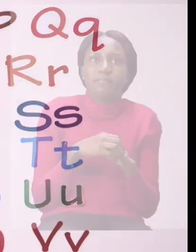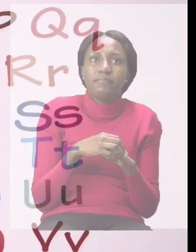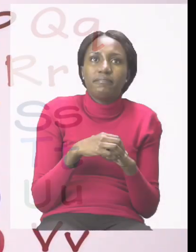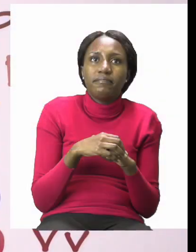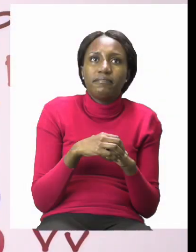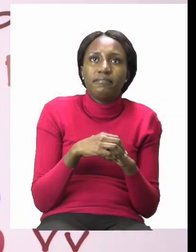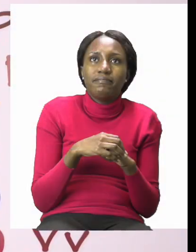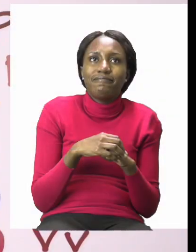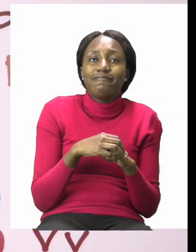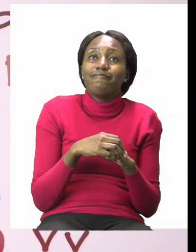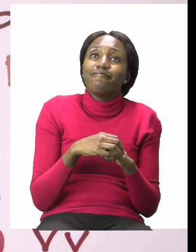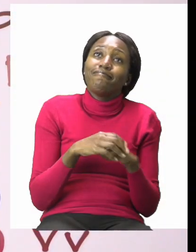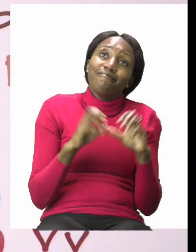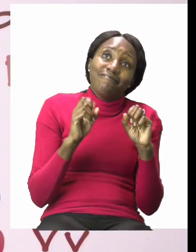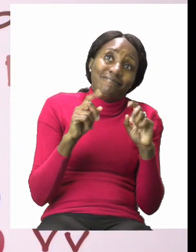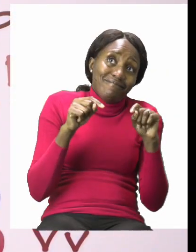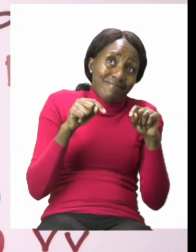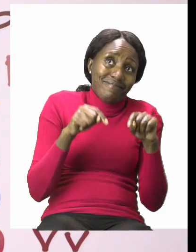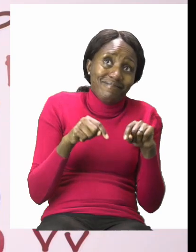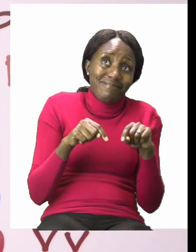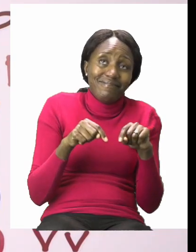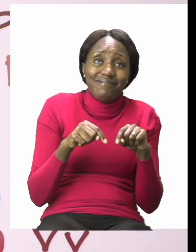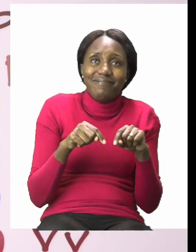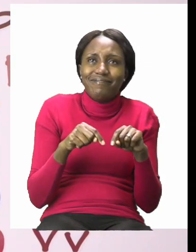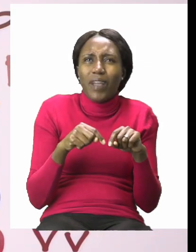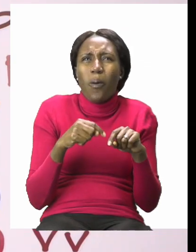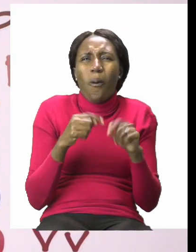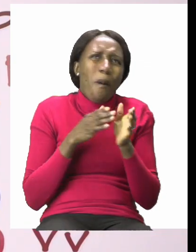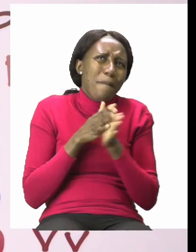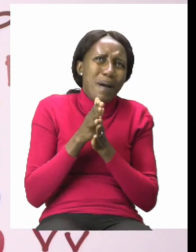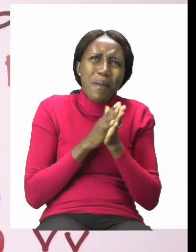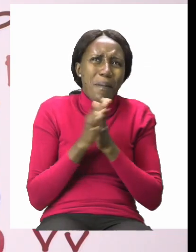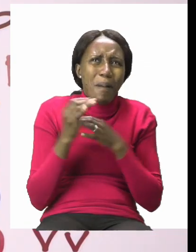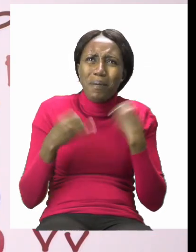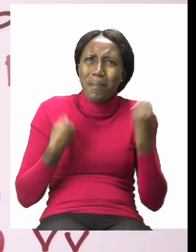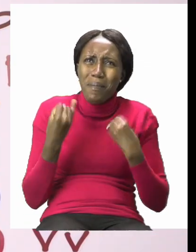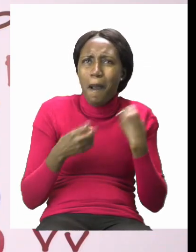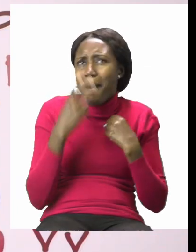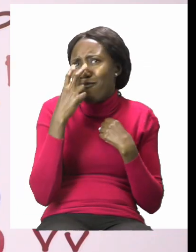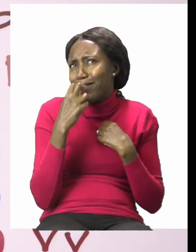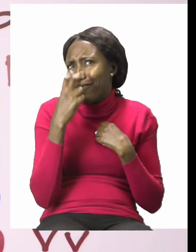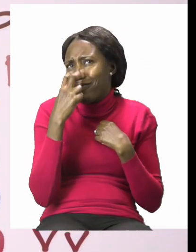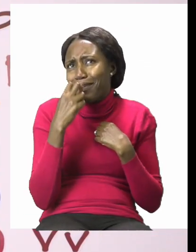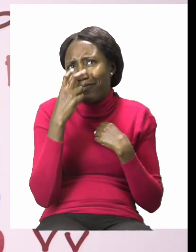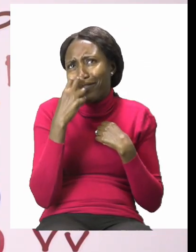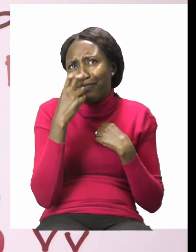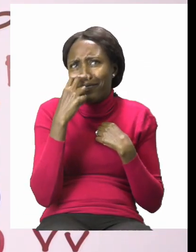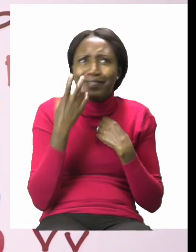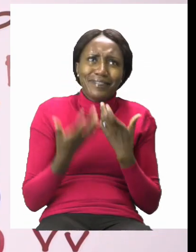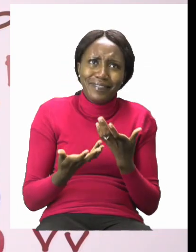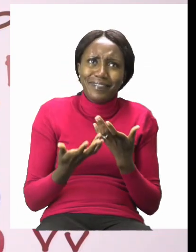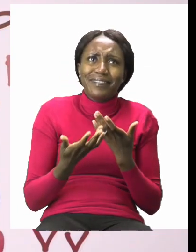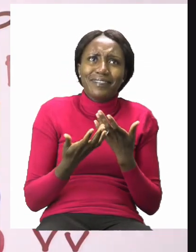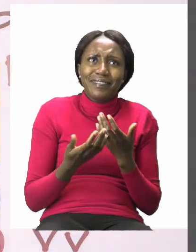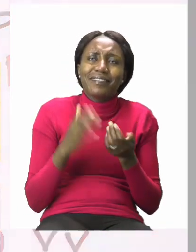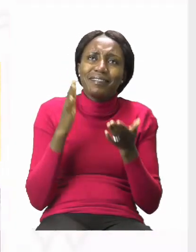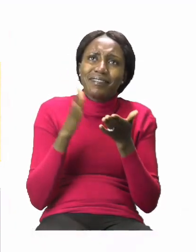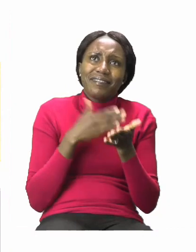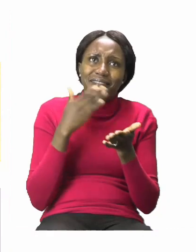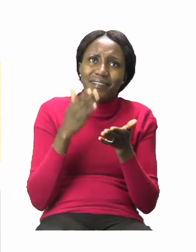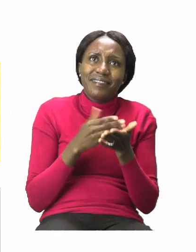Now boys and girls, we are going to have so much fun. Let's start our exciting lesson on page